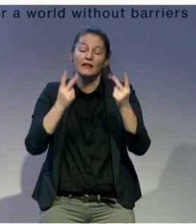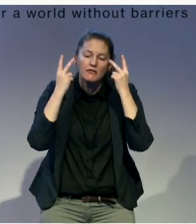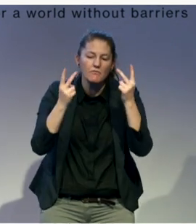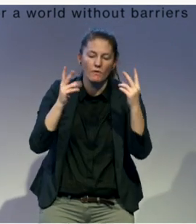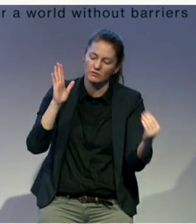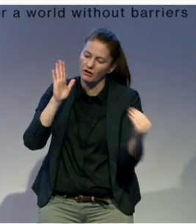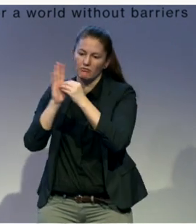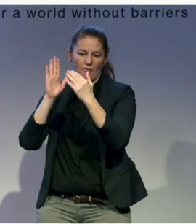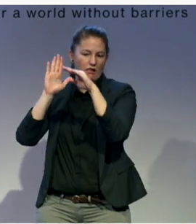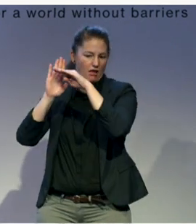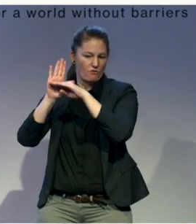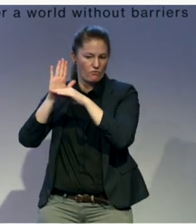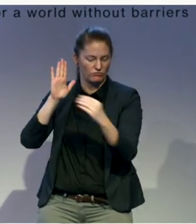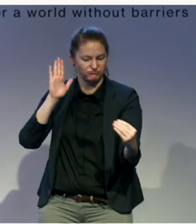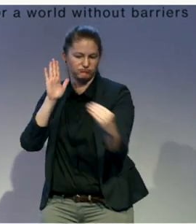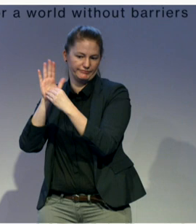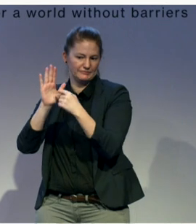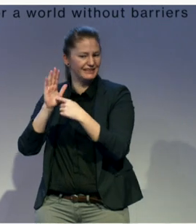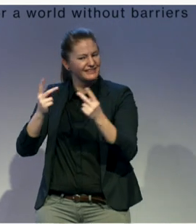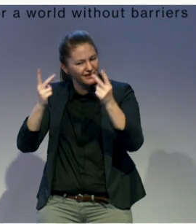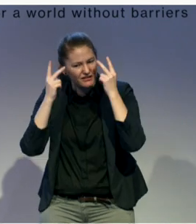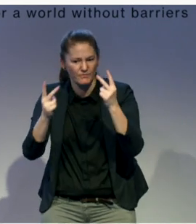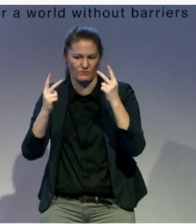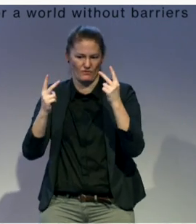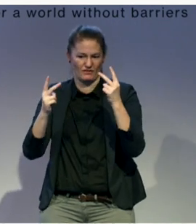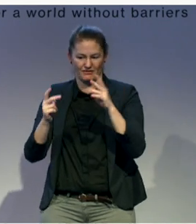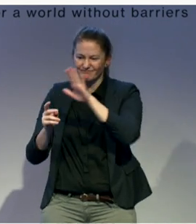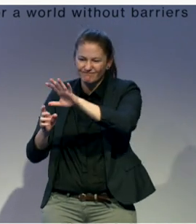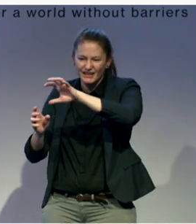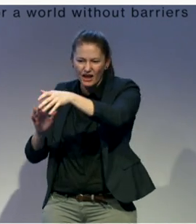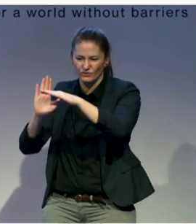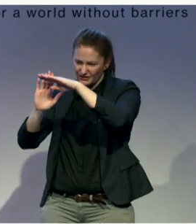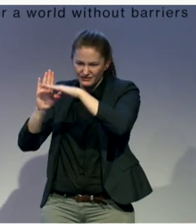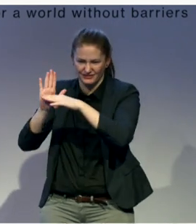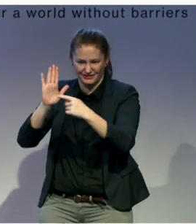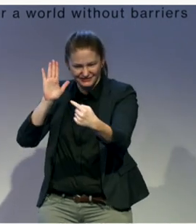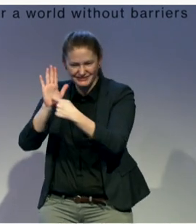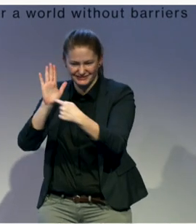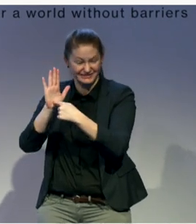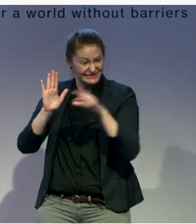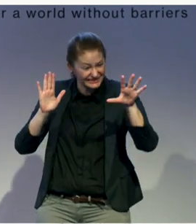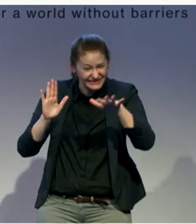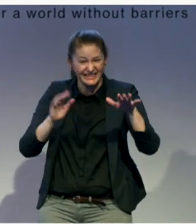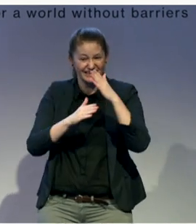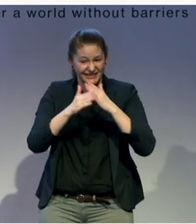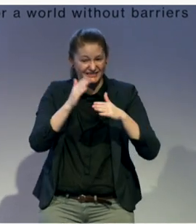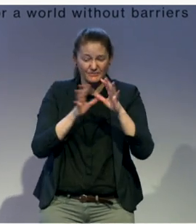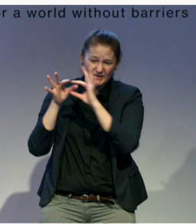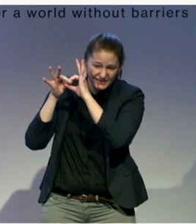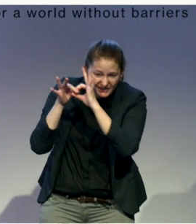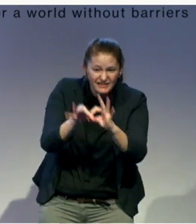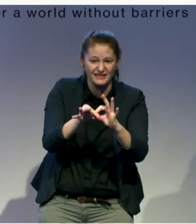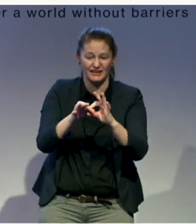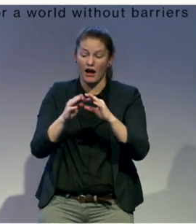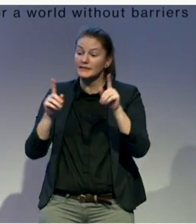the constitution, the legal provisions enacted for the election, and then the representation